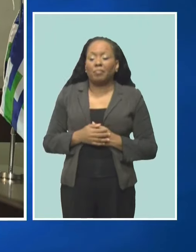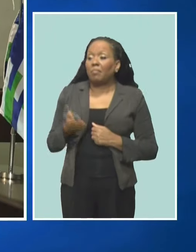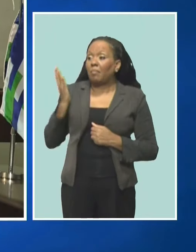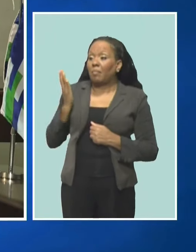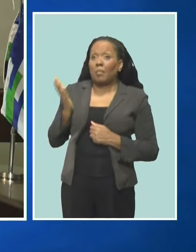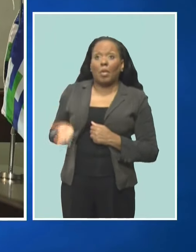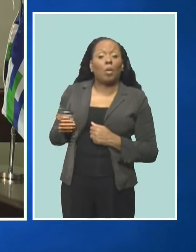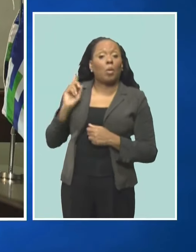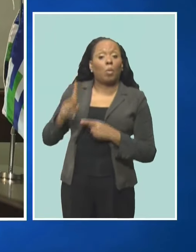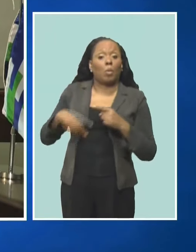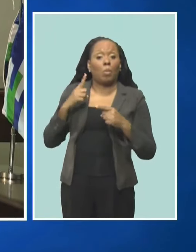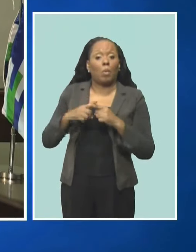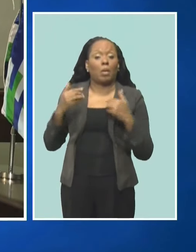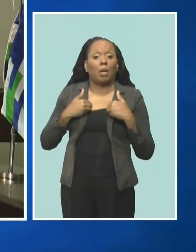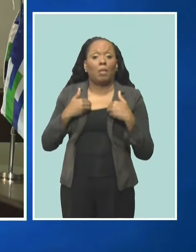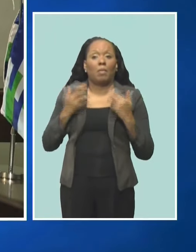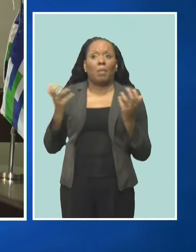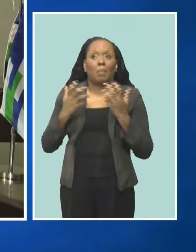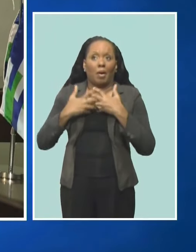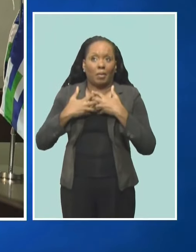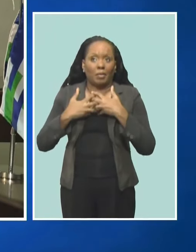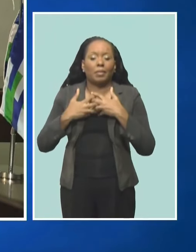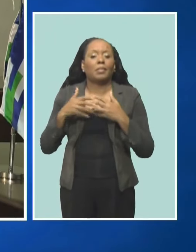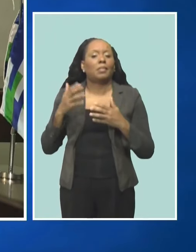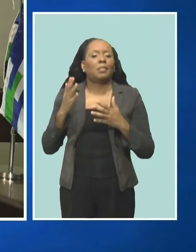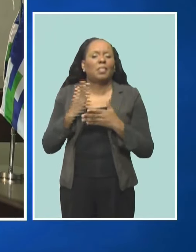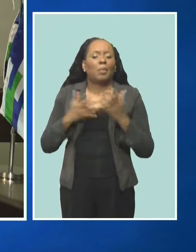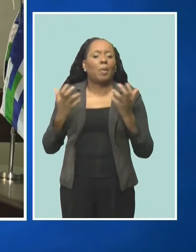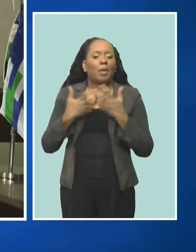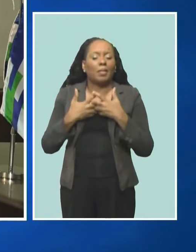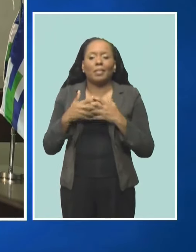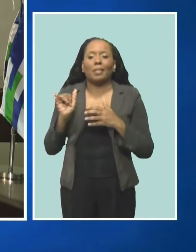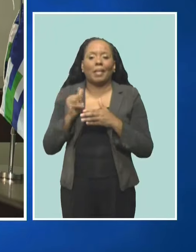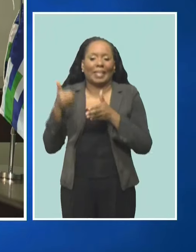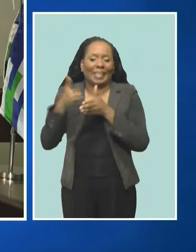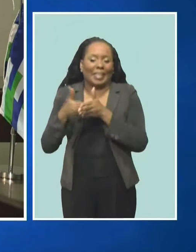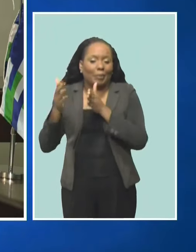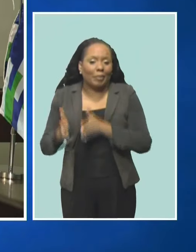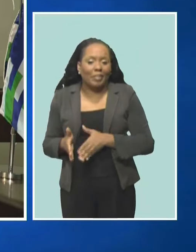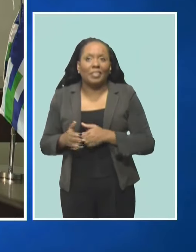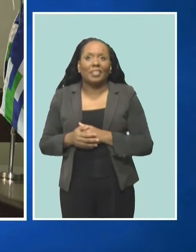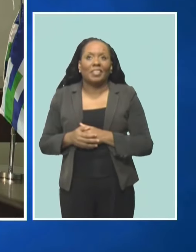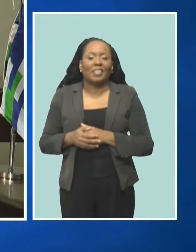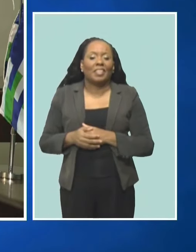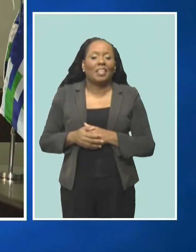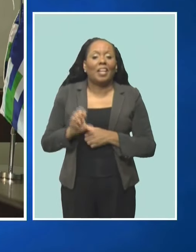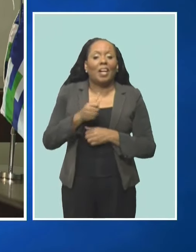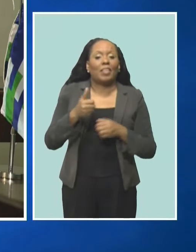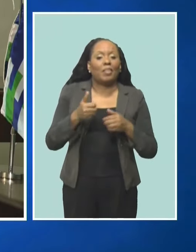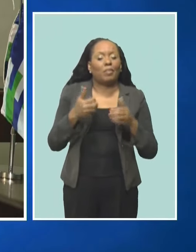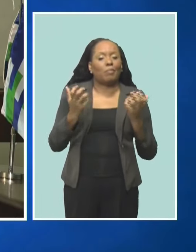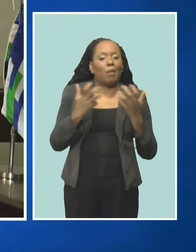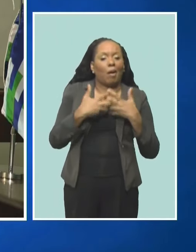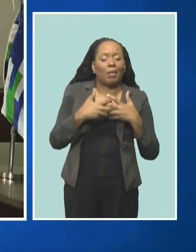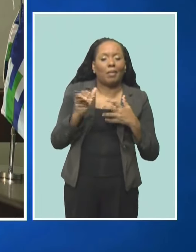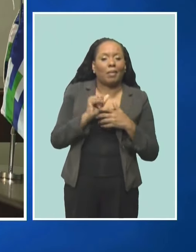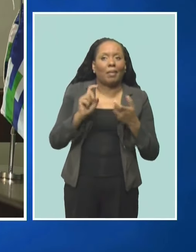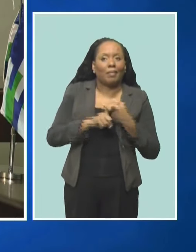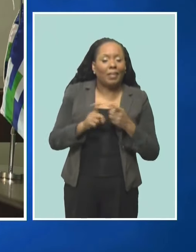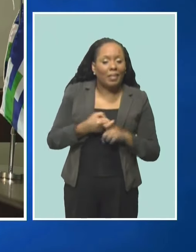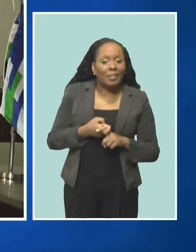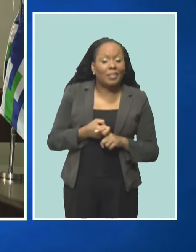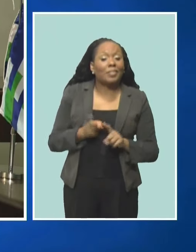that are considered neighbors. You have partners who are considered friends. But you also have partners